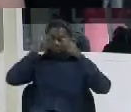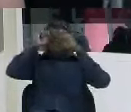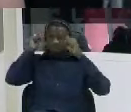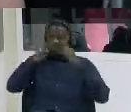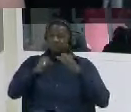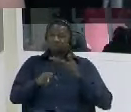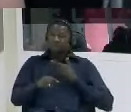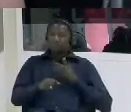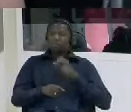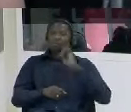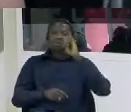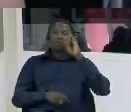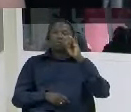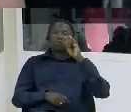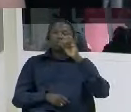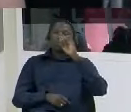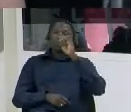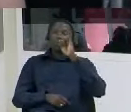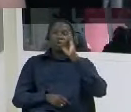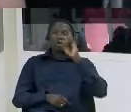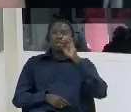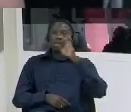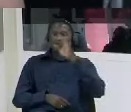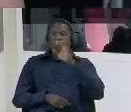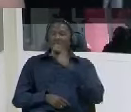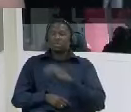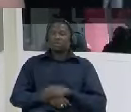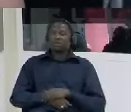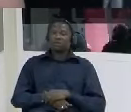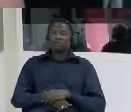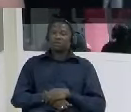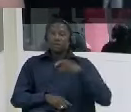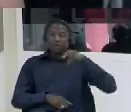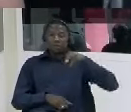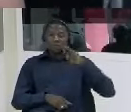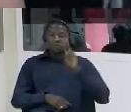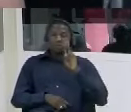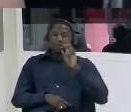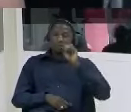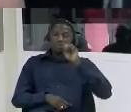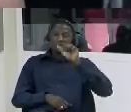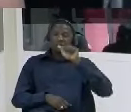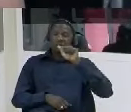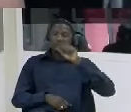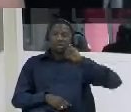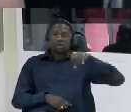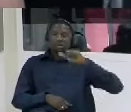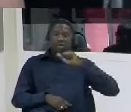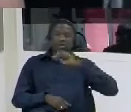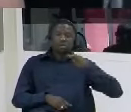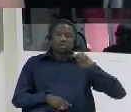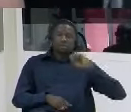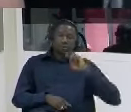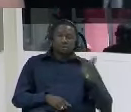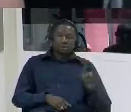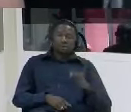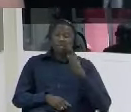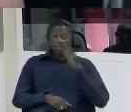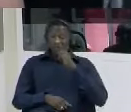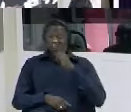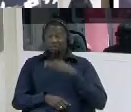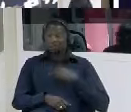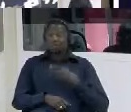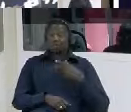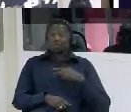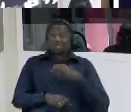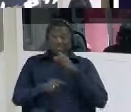musa jamme tried to came in sneak in and kidnap us and uh it never happened to me but it happened